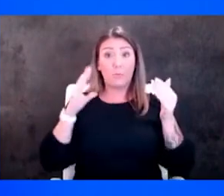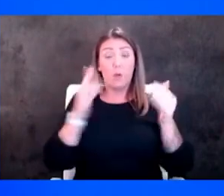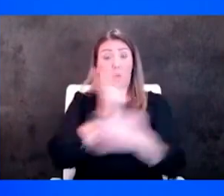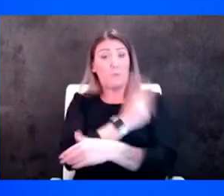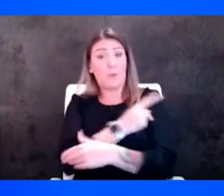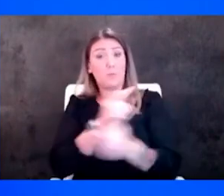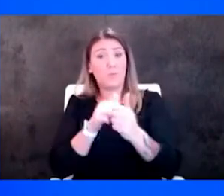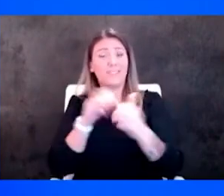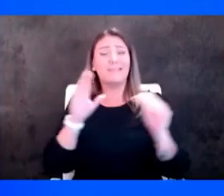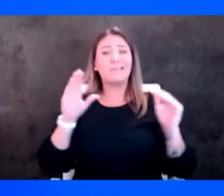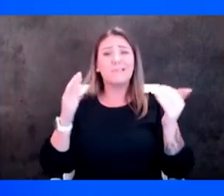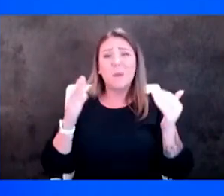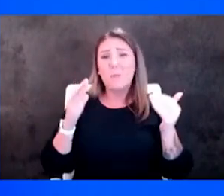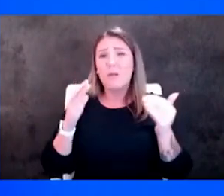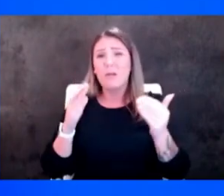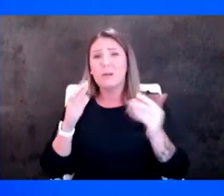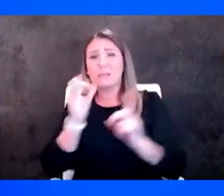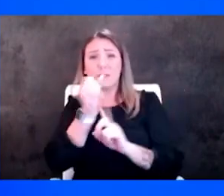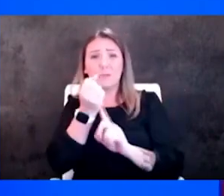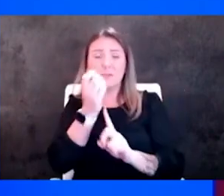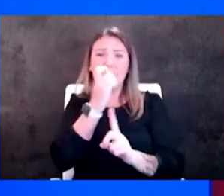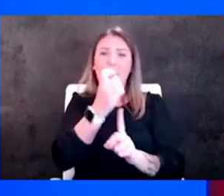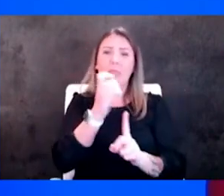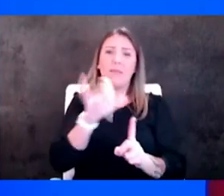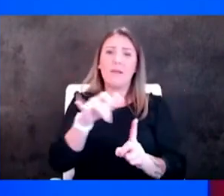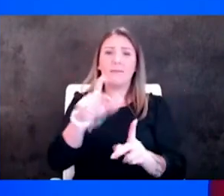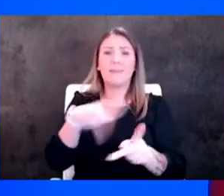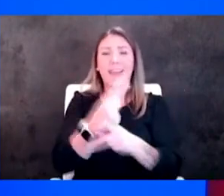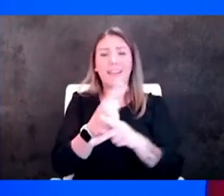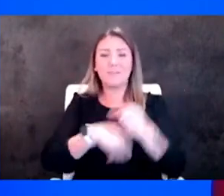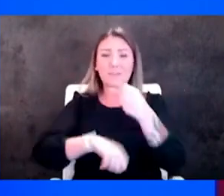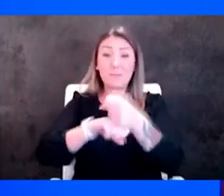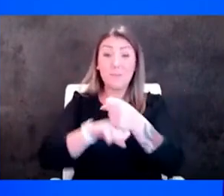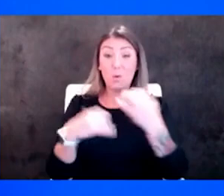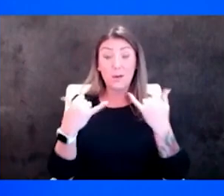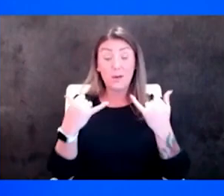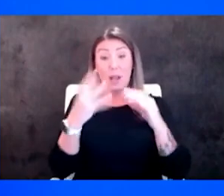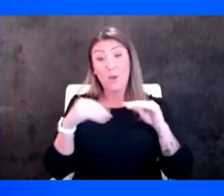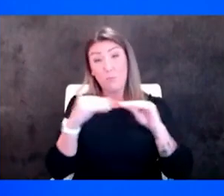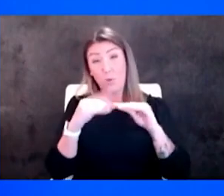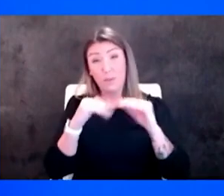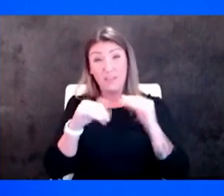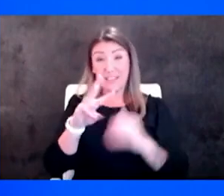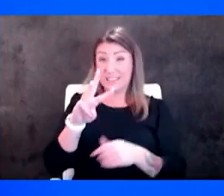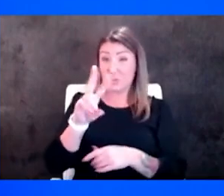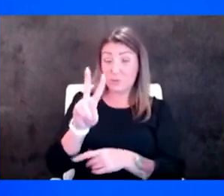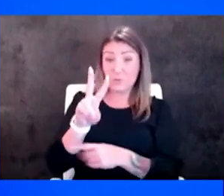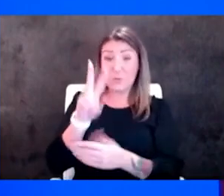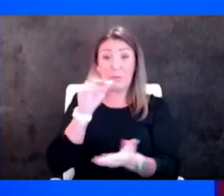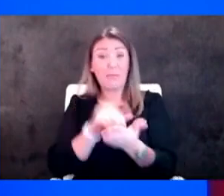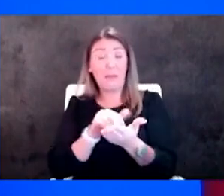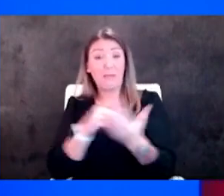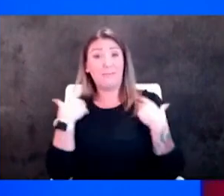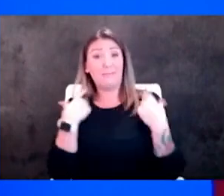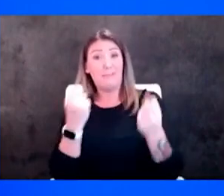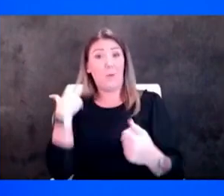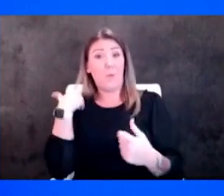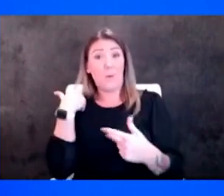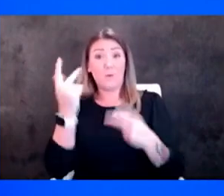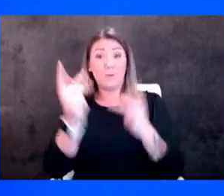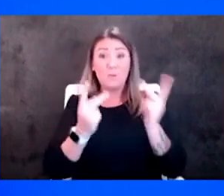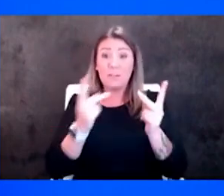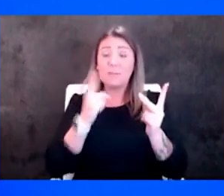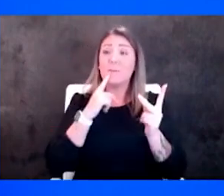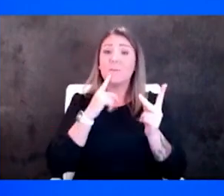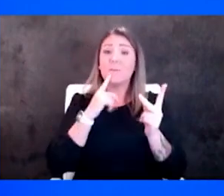who don't get this kind of support we've now done more than 62 000 health coaching visits across the communities that